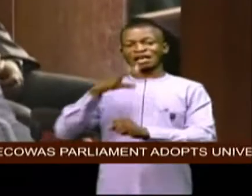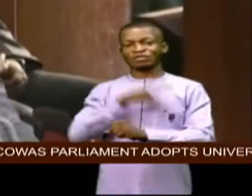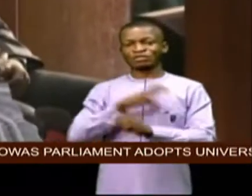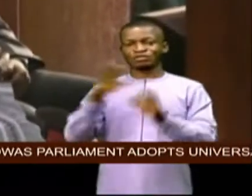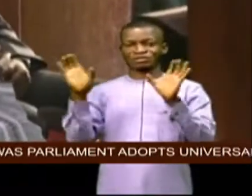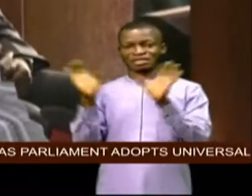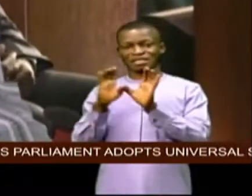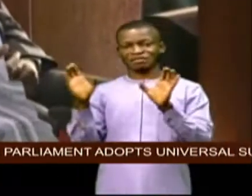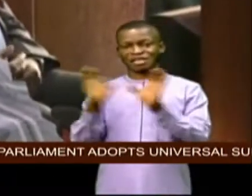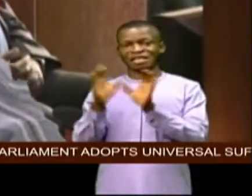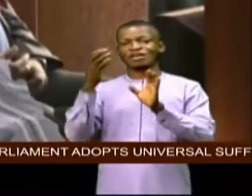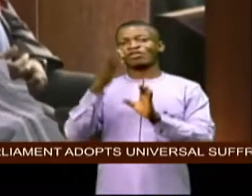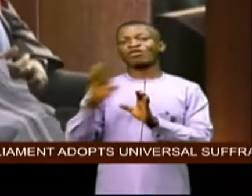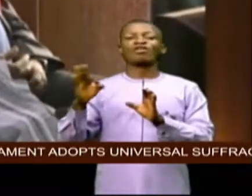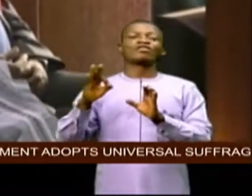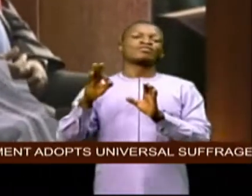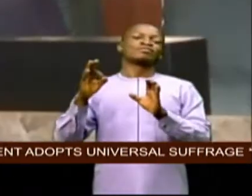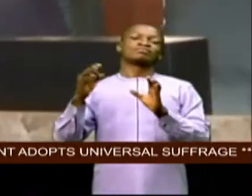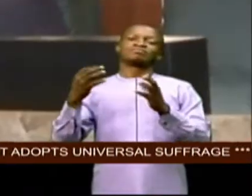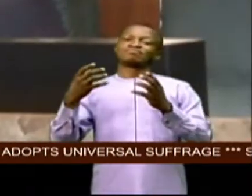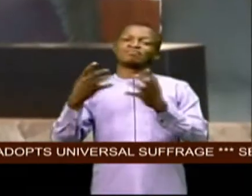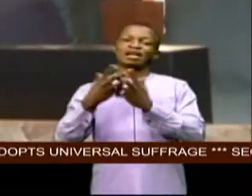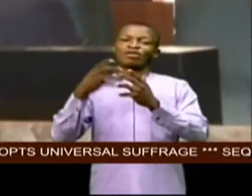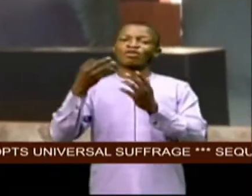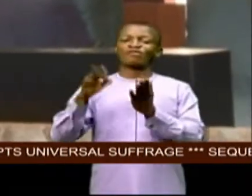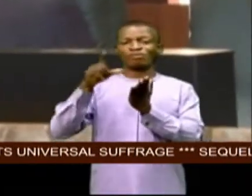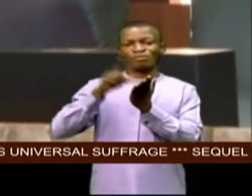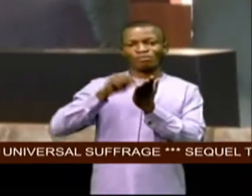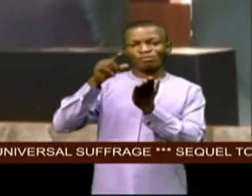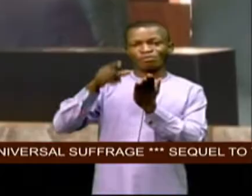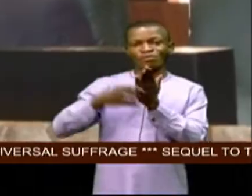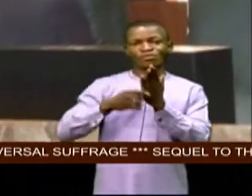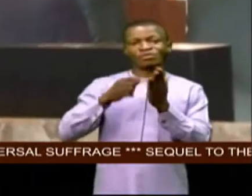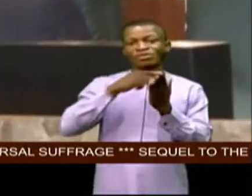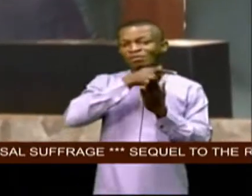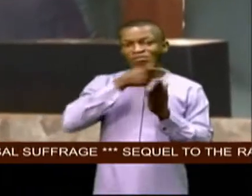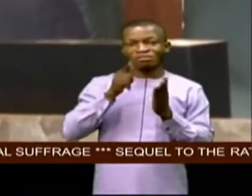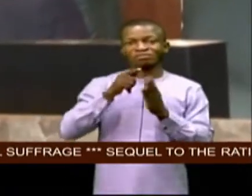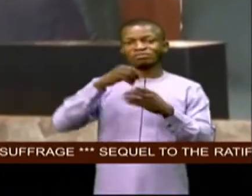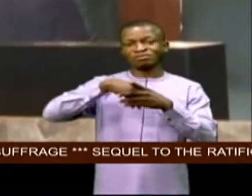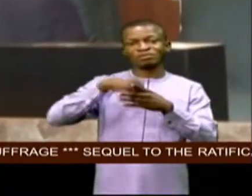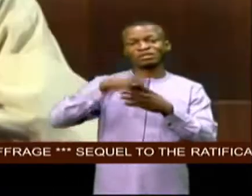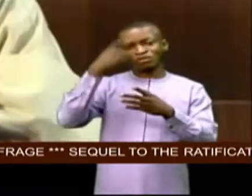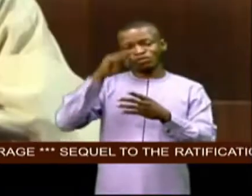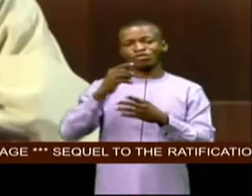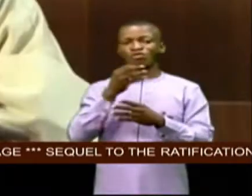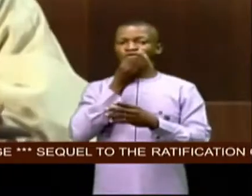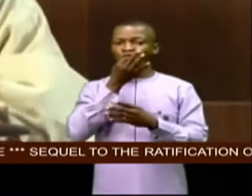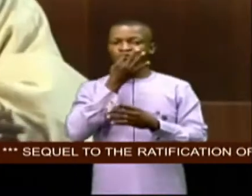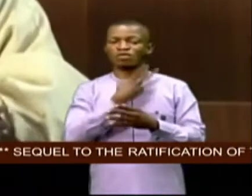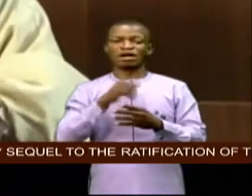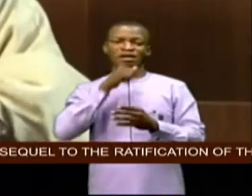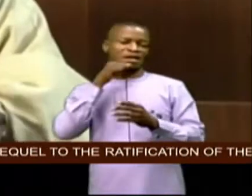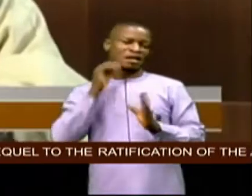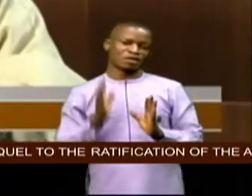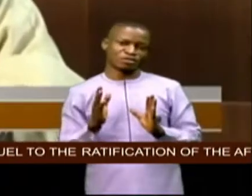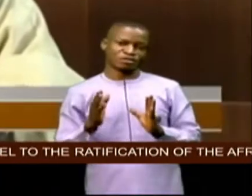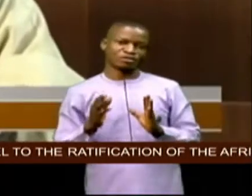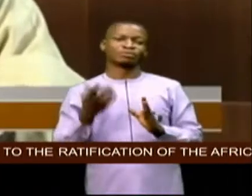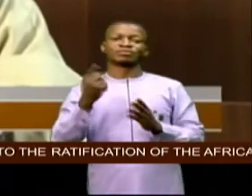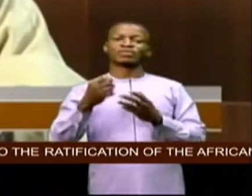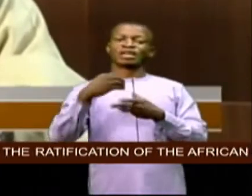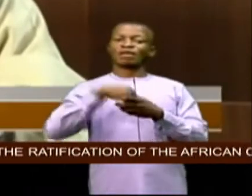ratification of a treaty on plant genetic resource for food and agriculture the input of this uh